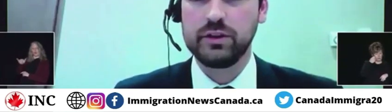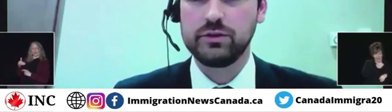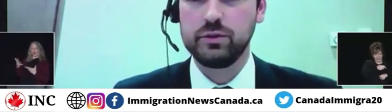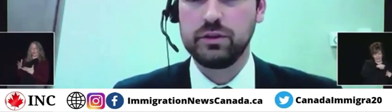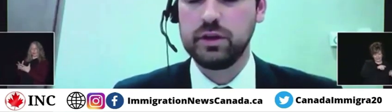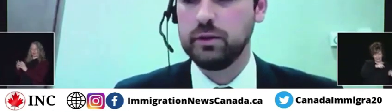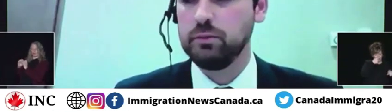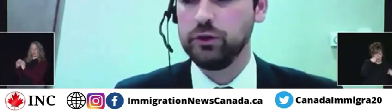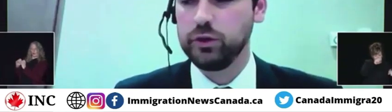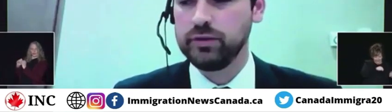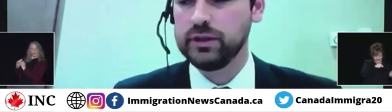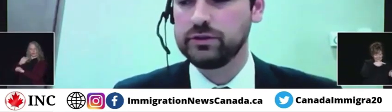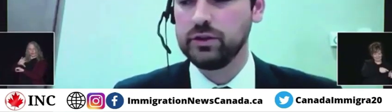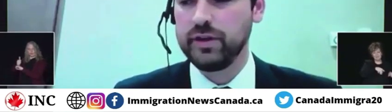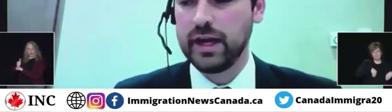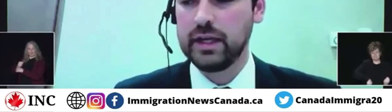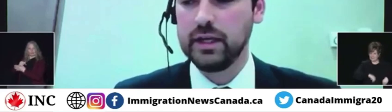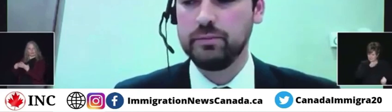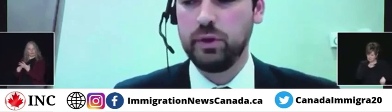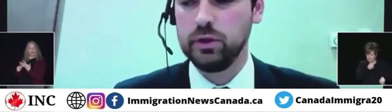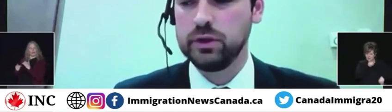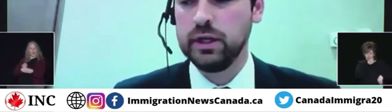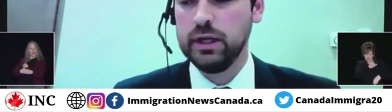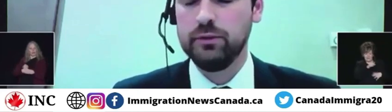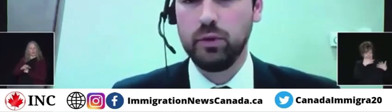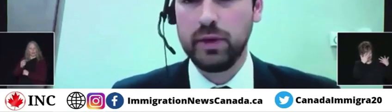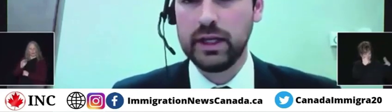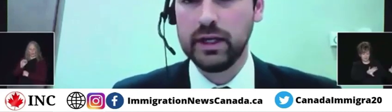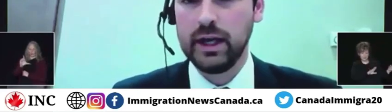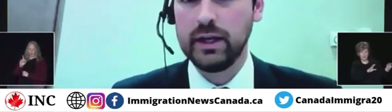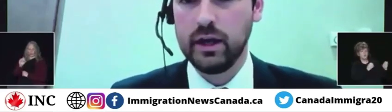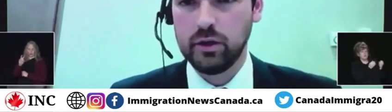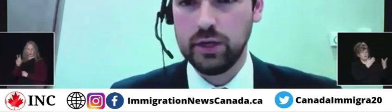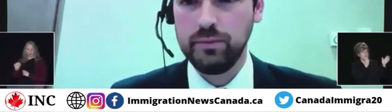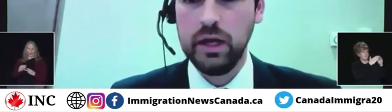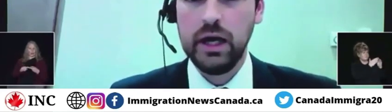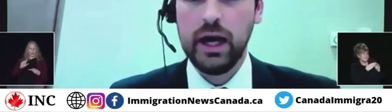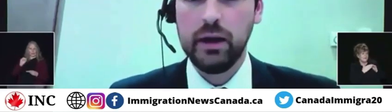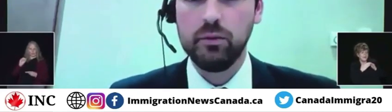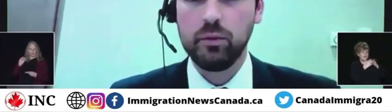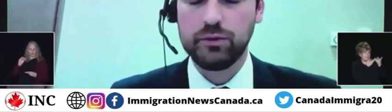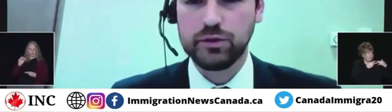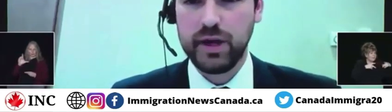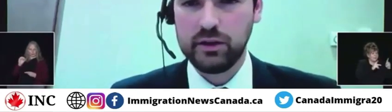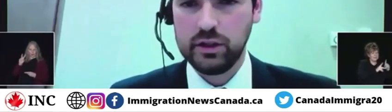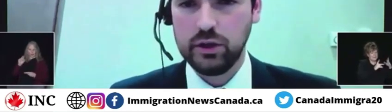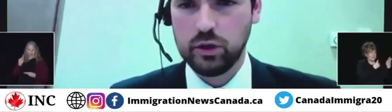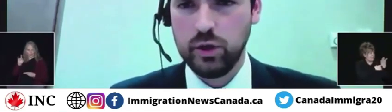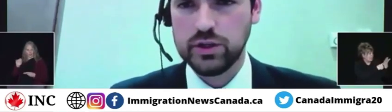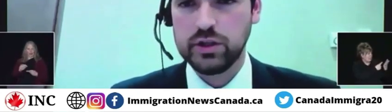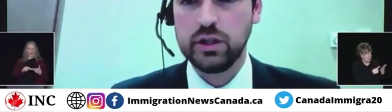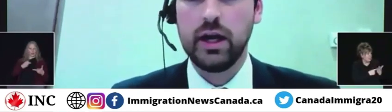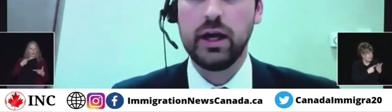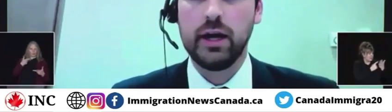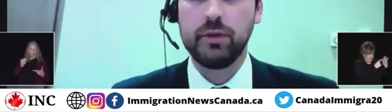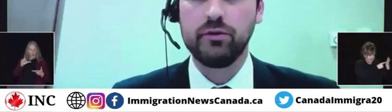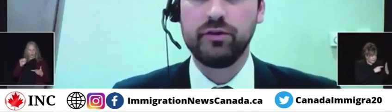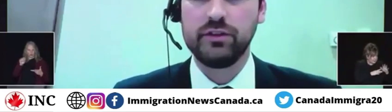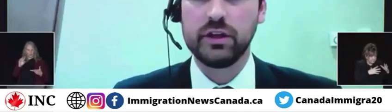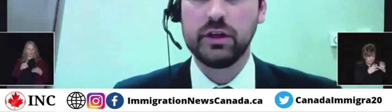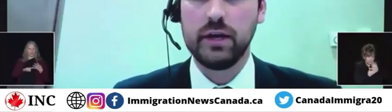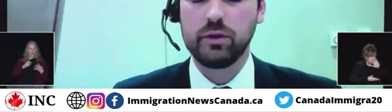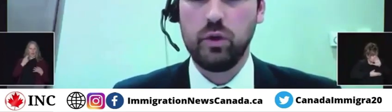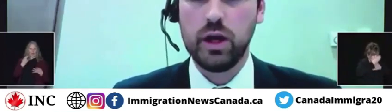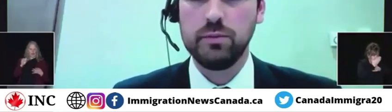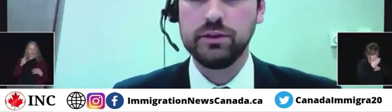permanent residents with Moldova, Slovakia, Poland, Romania, and Hungary. With respect to your question about